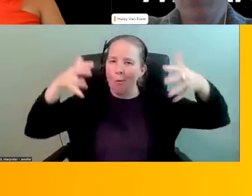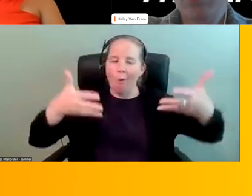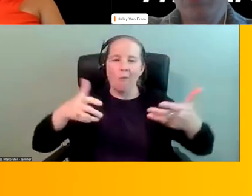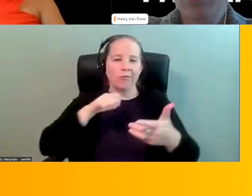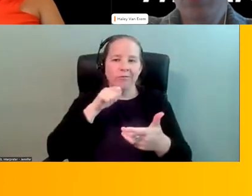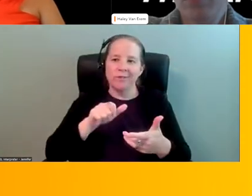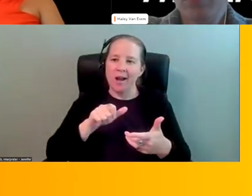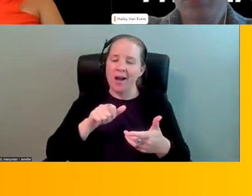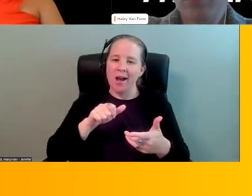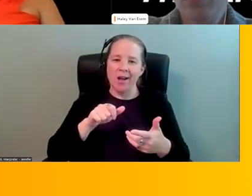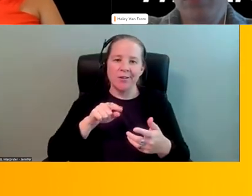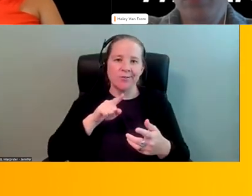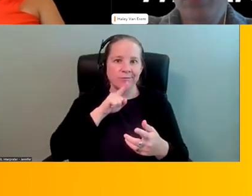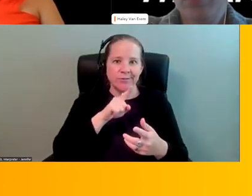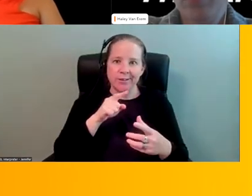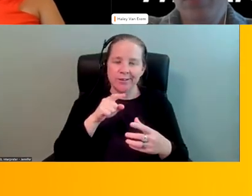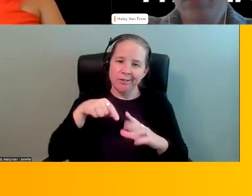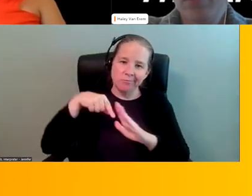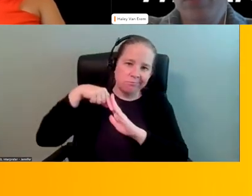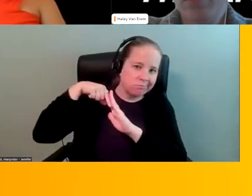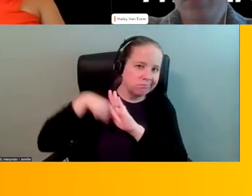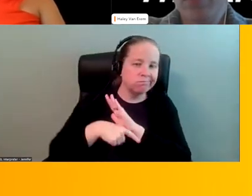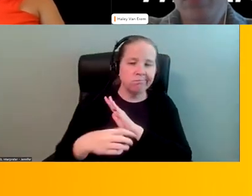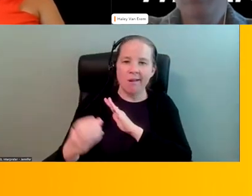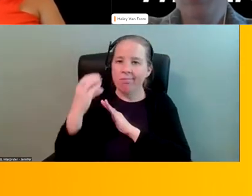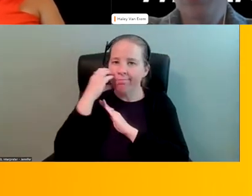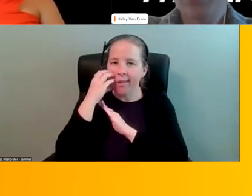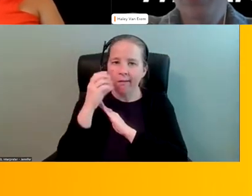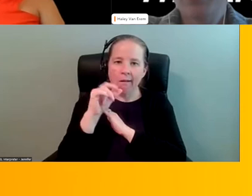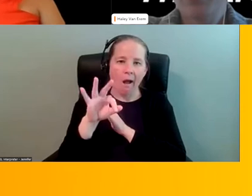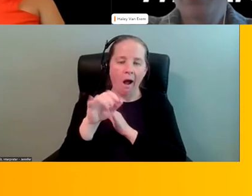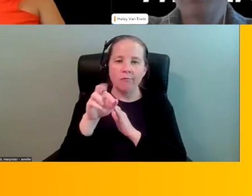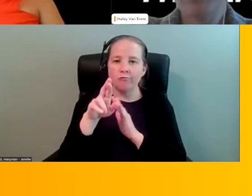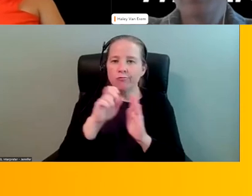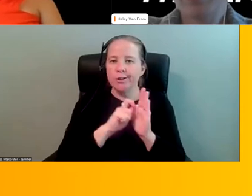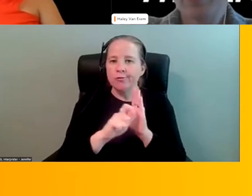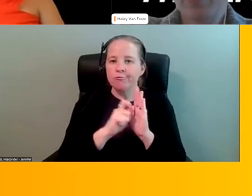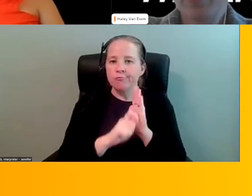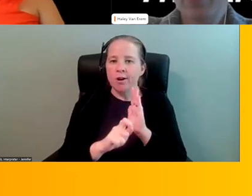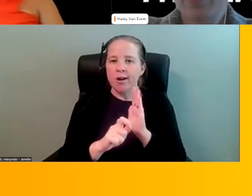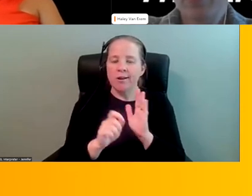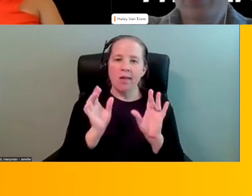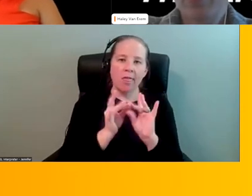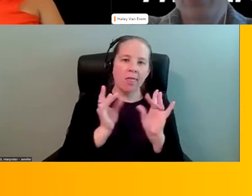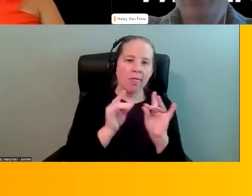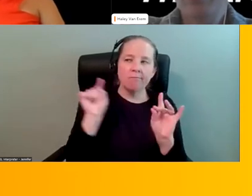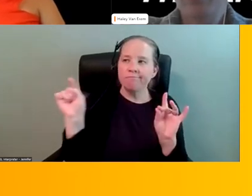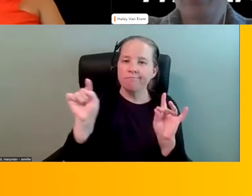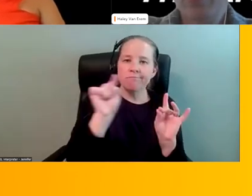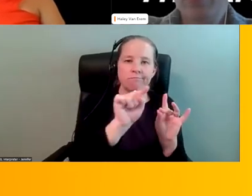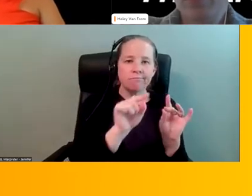the thick of rewriting, uh, talking to various organizations,